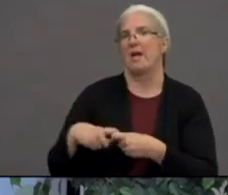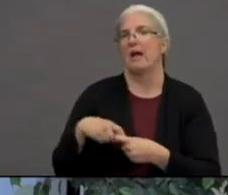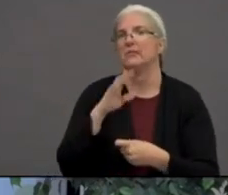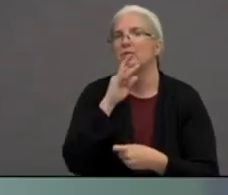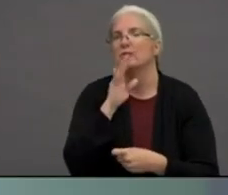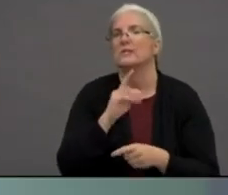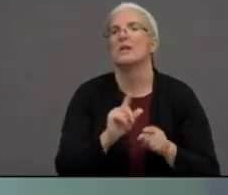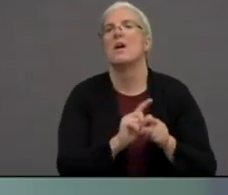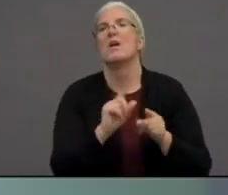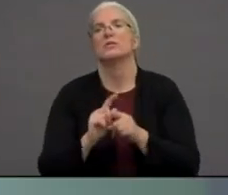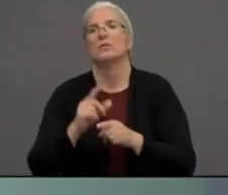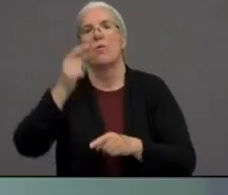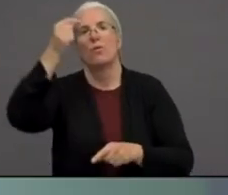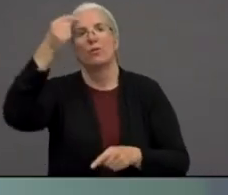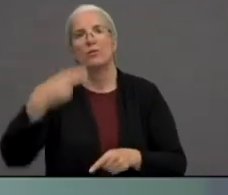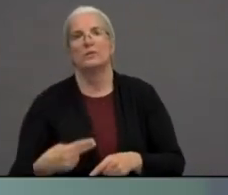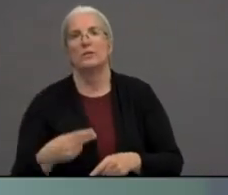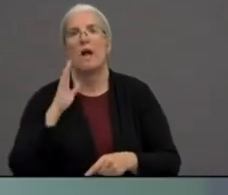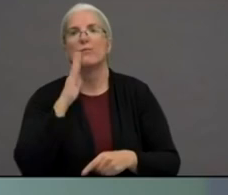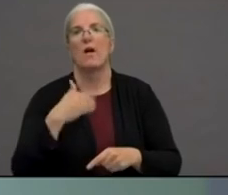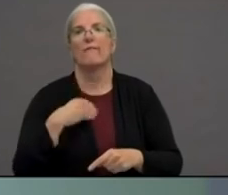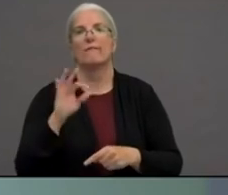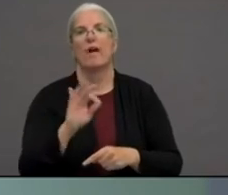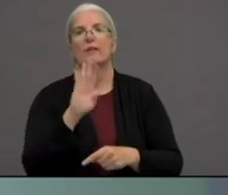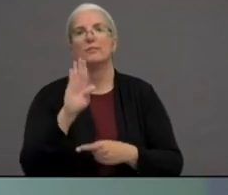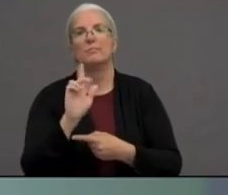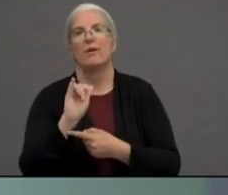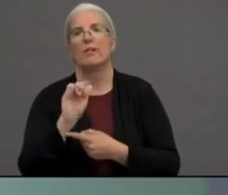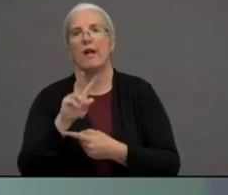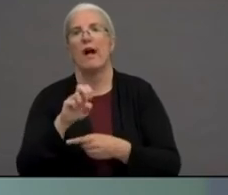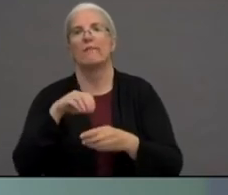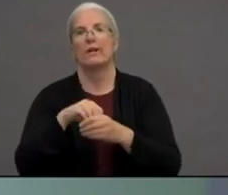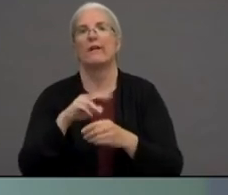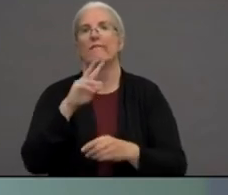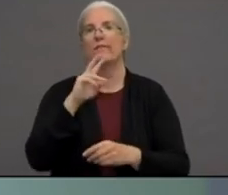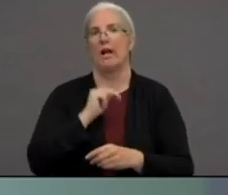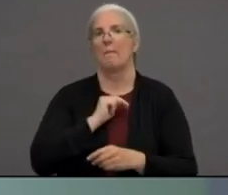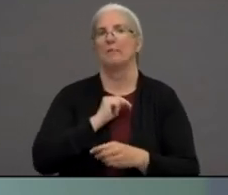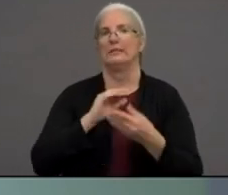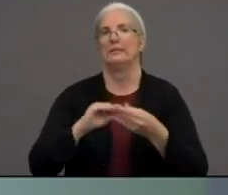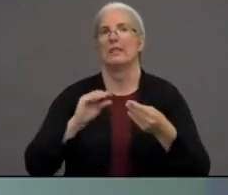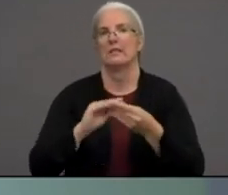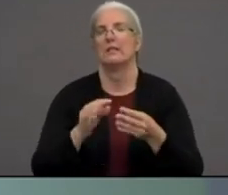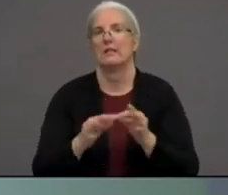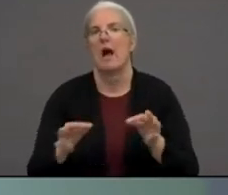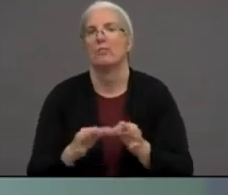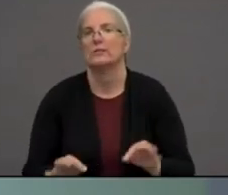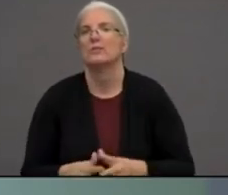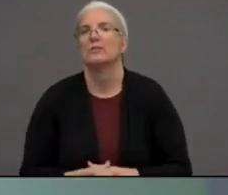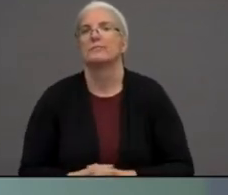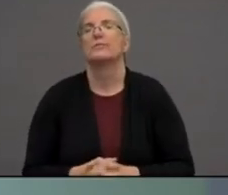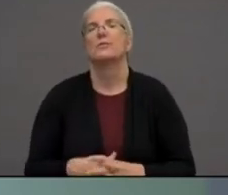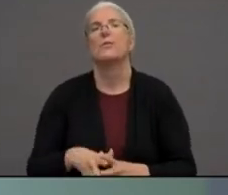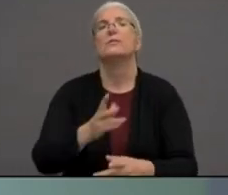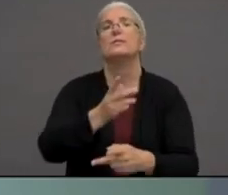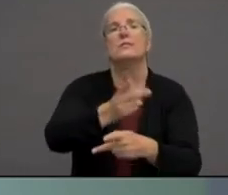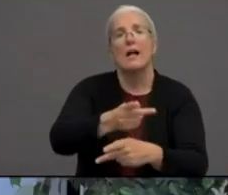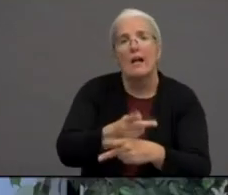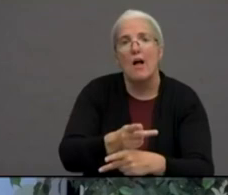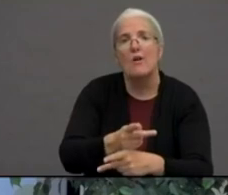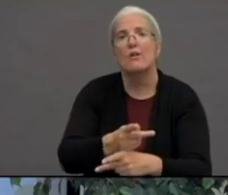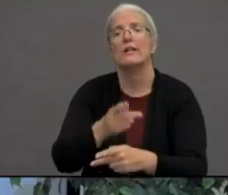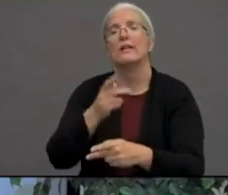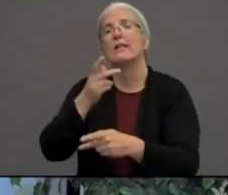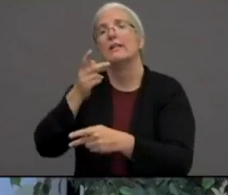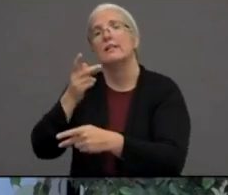have a Facebook Live in the Vietnamese. Have a safe day, everyone. Take care of yourselves, mostly. Take care of your neighbors. And we will see you